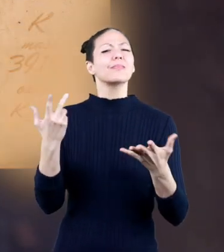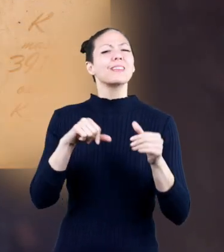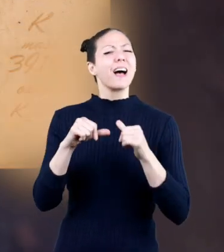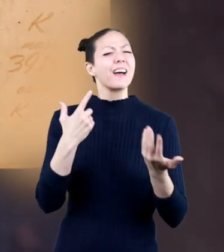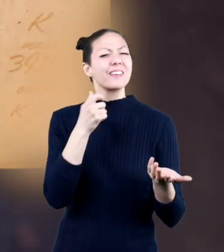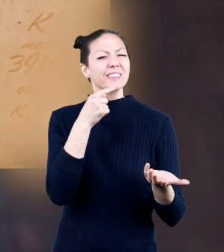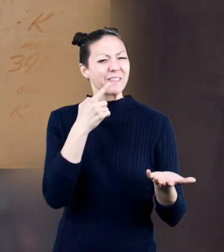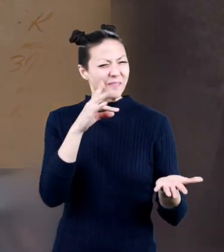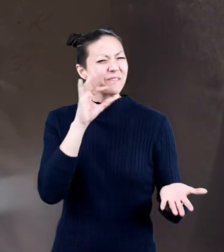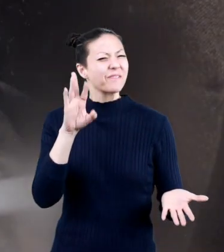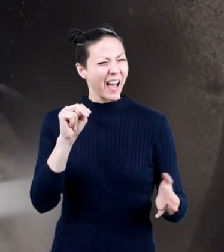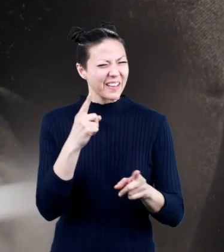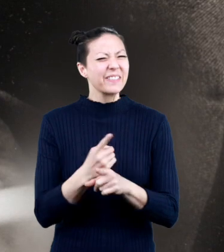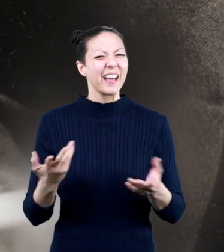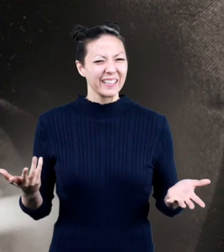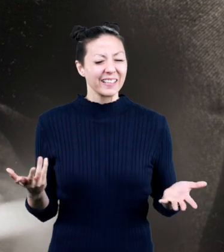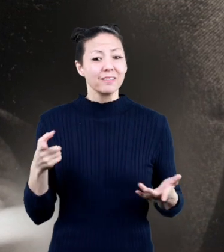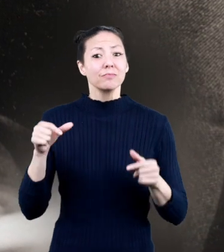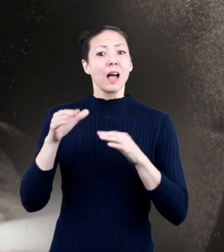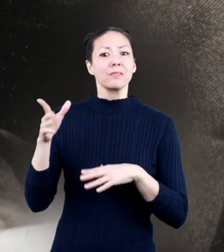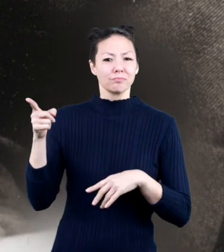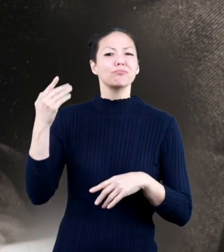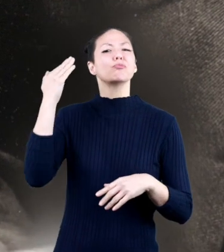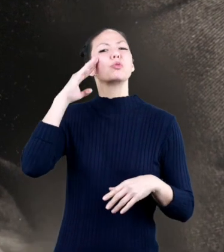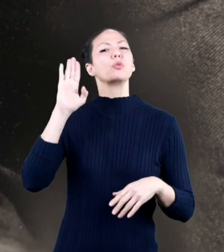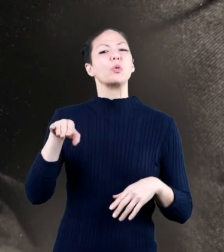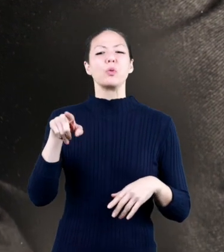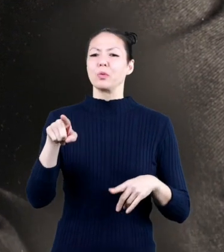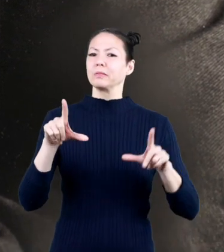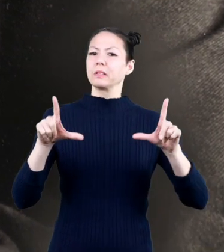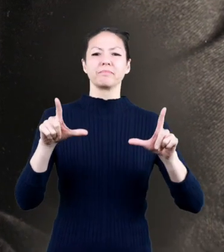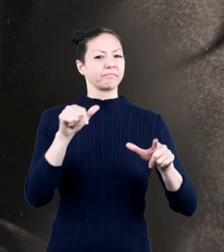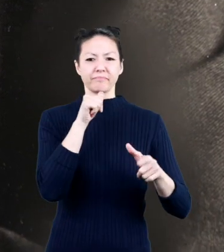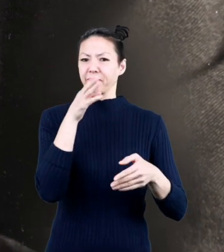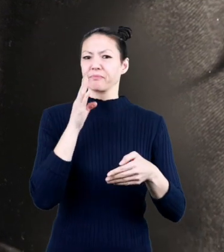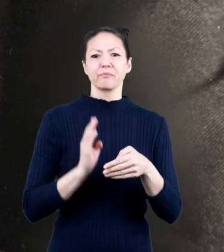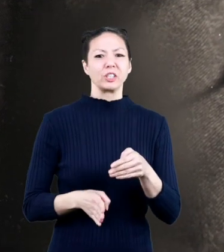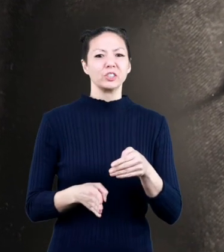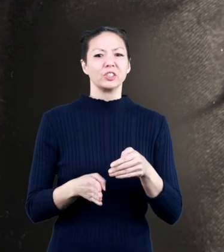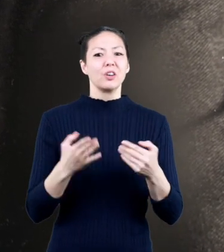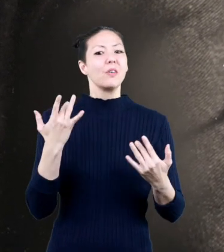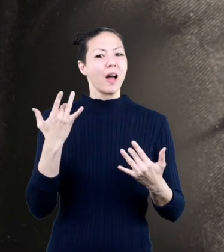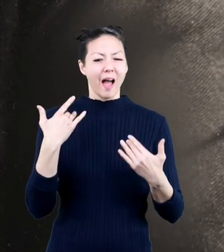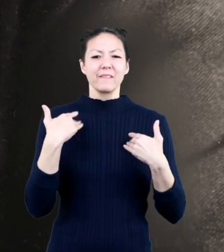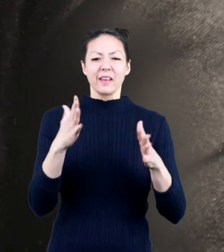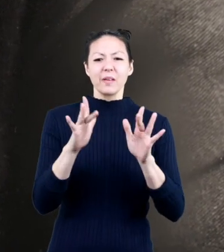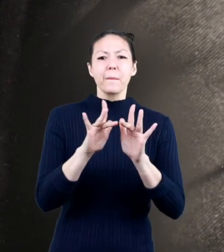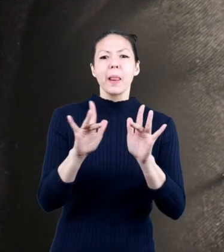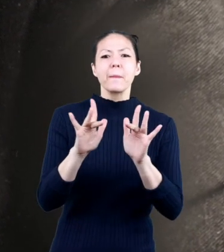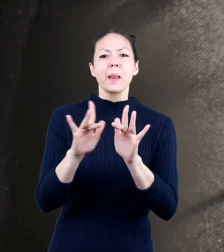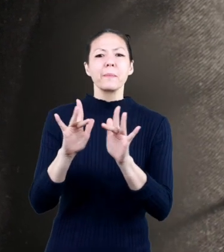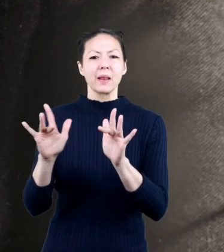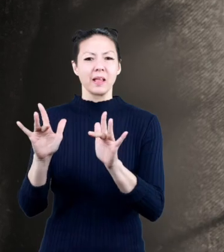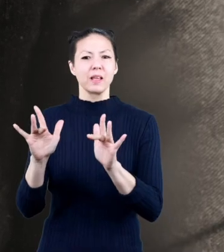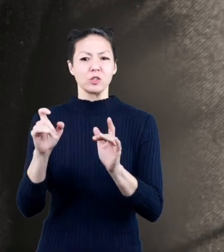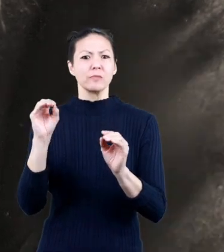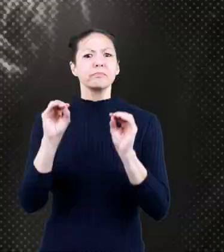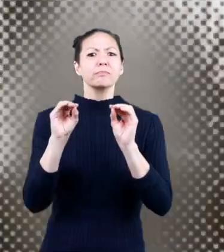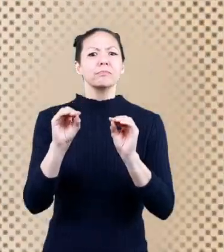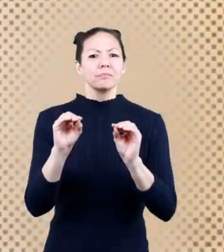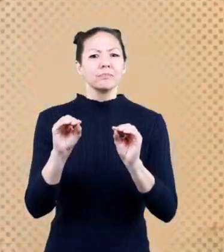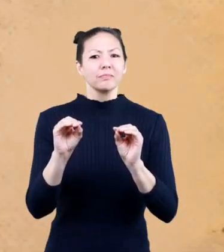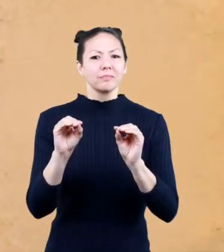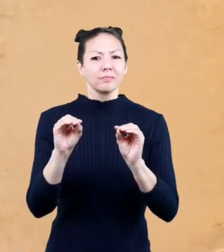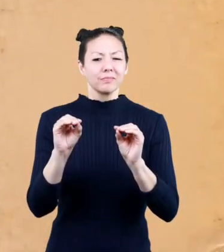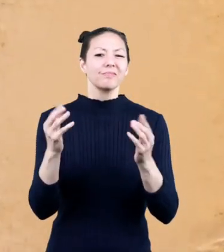can't be fun mendeleev knew that his table was incomplete because he had left spaces where elements should